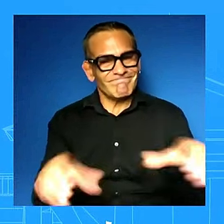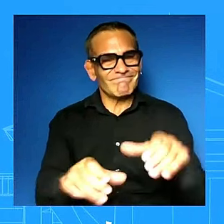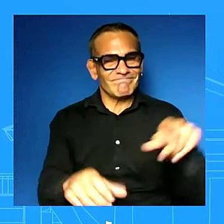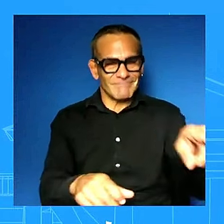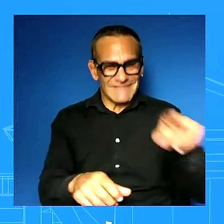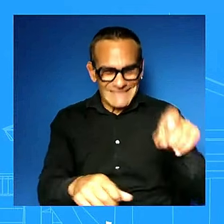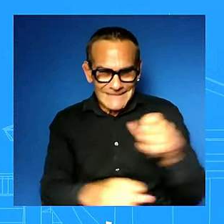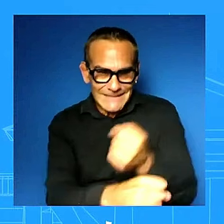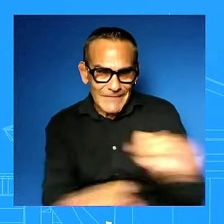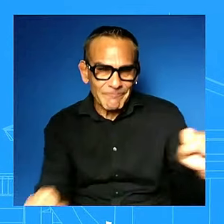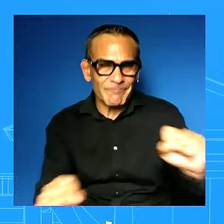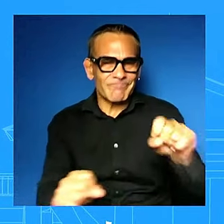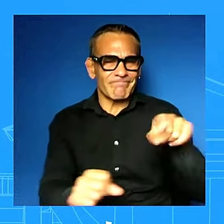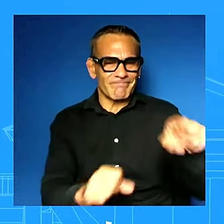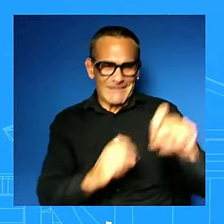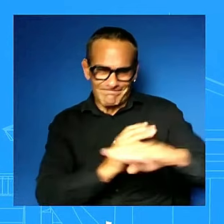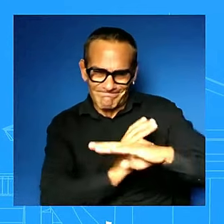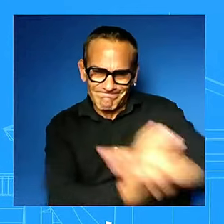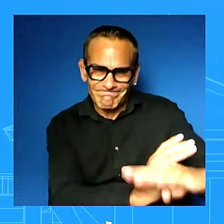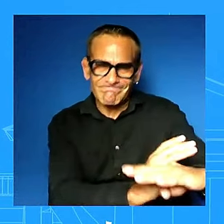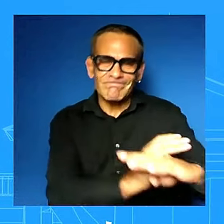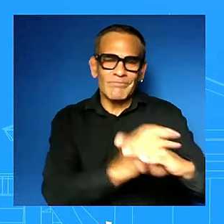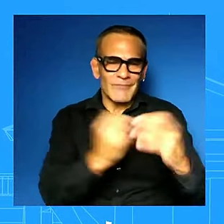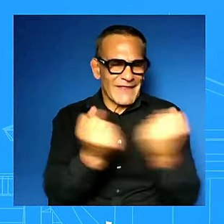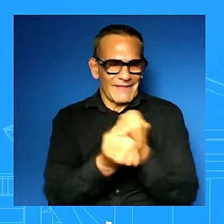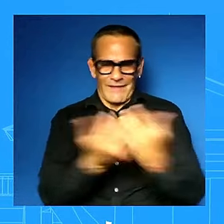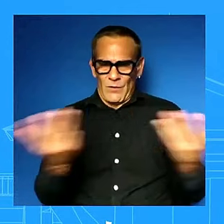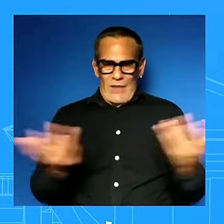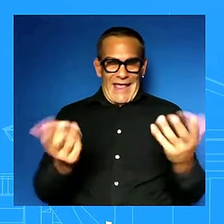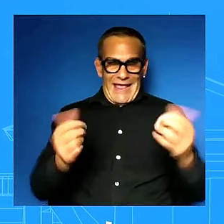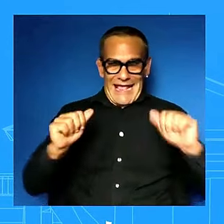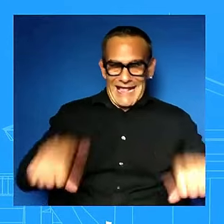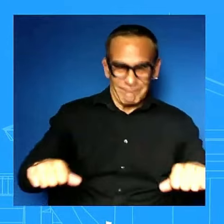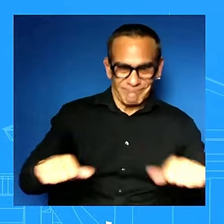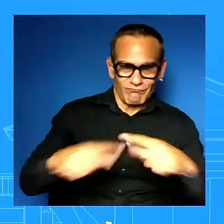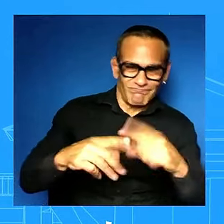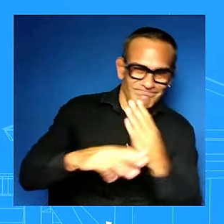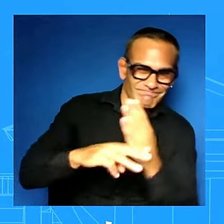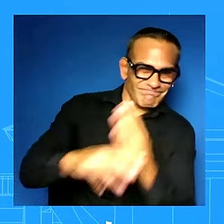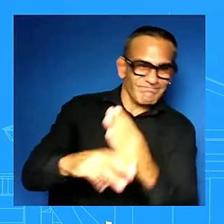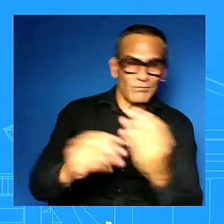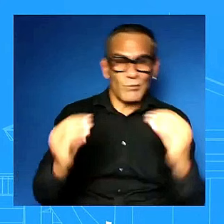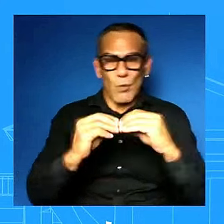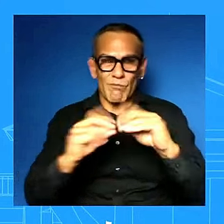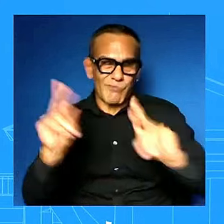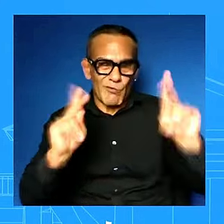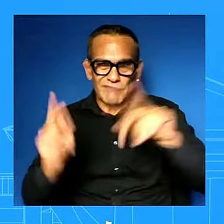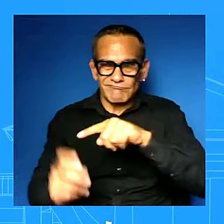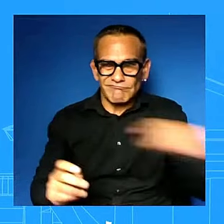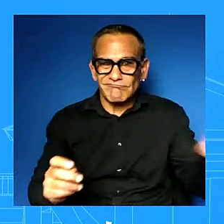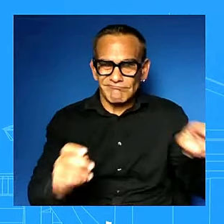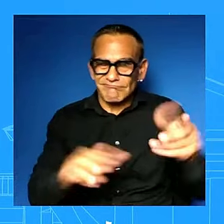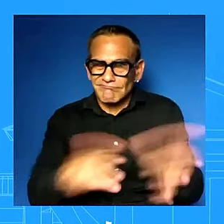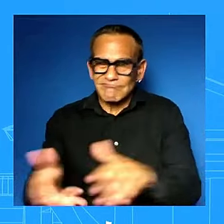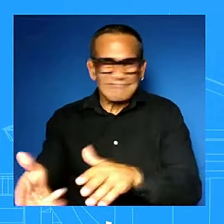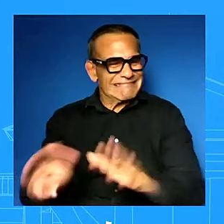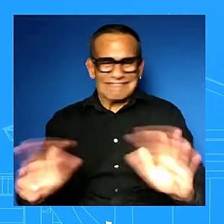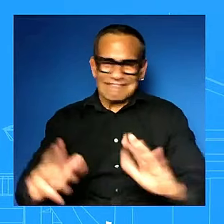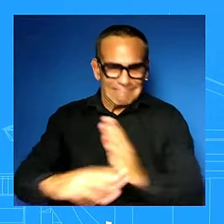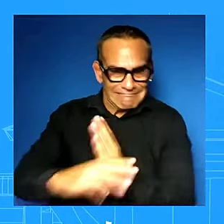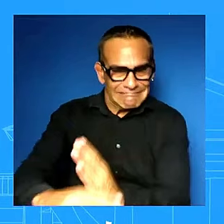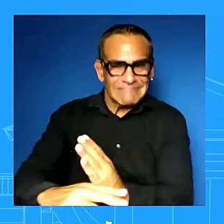do everything that they do to protect more civilian lives and so this is especially the case in declared